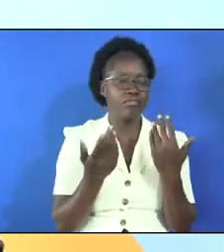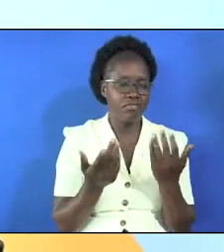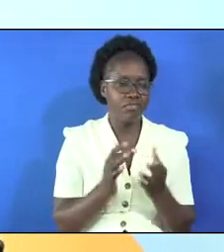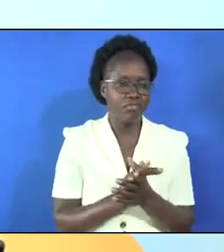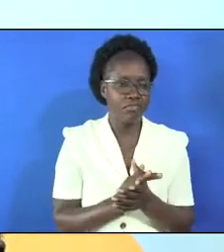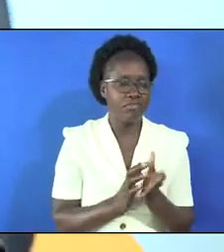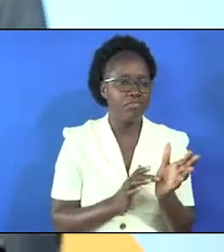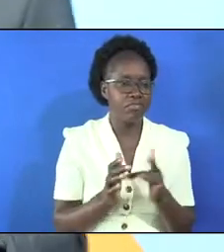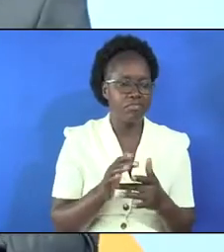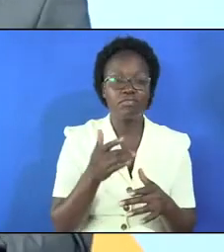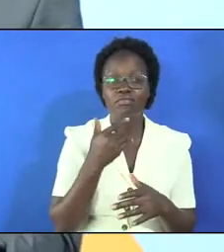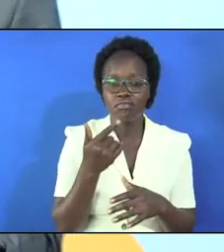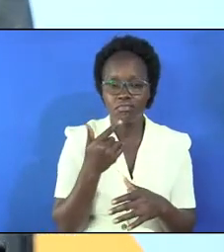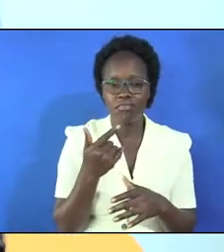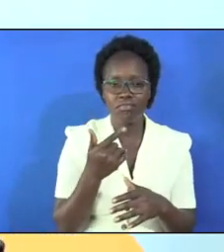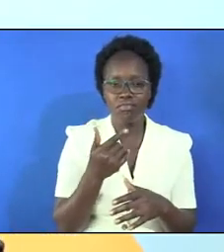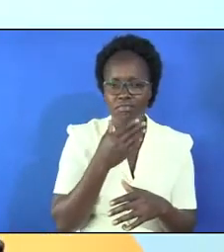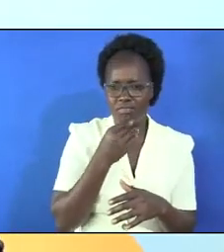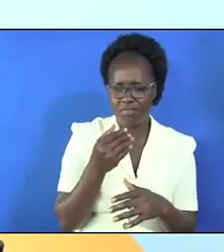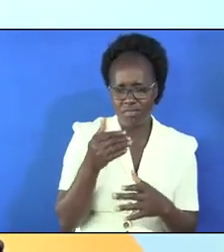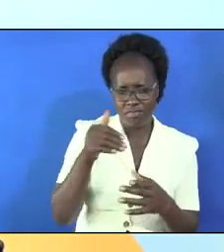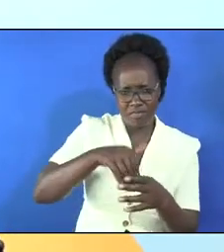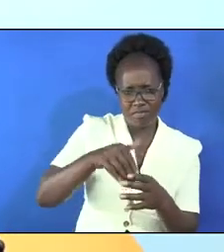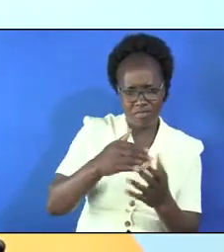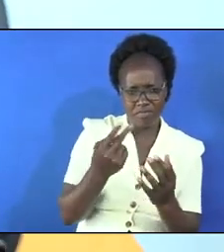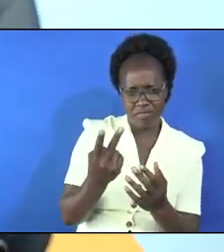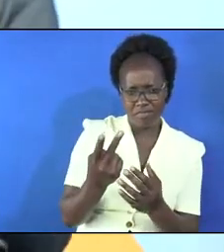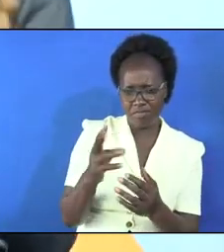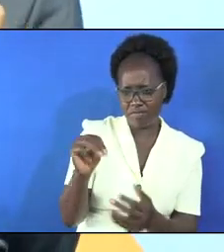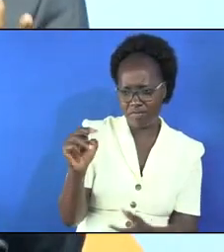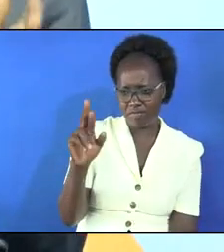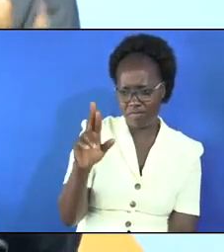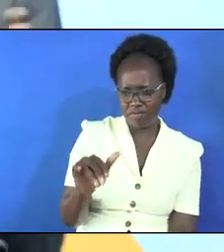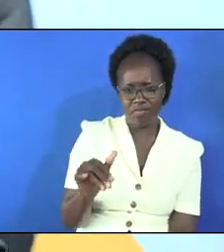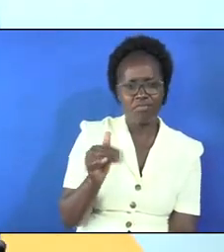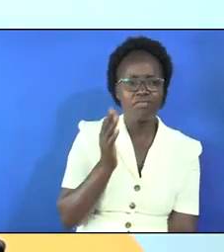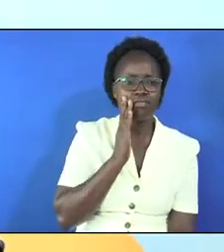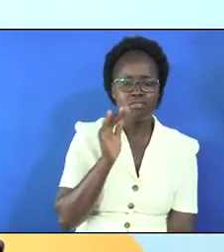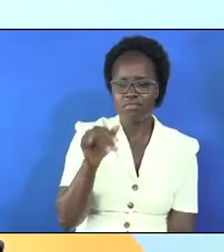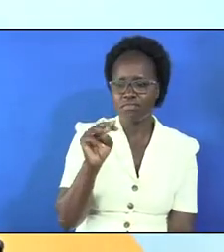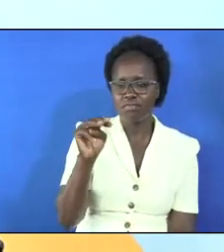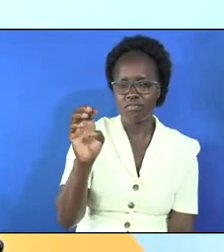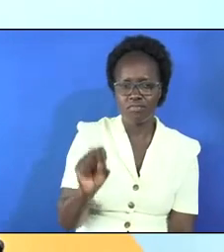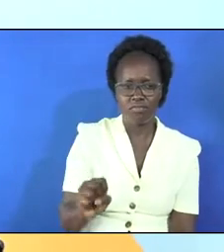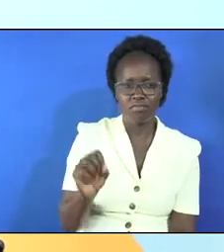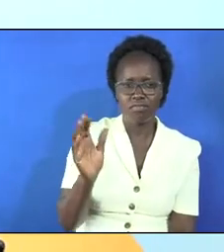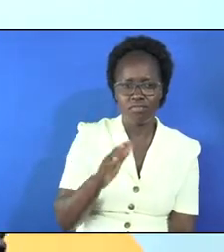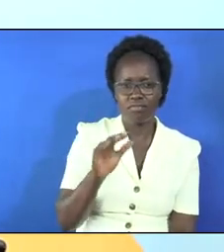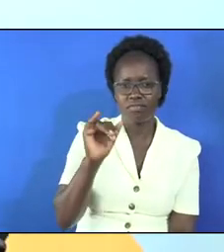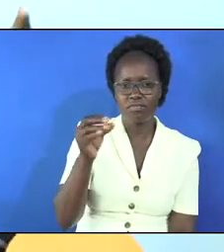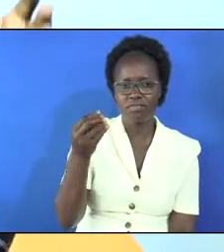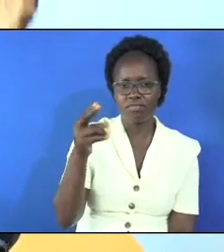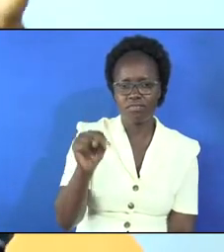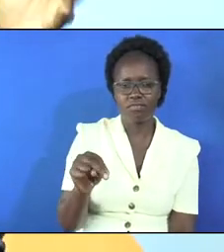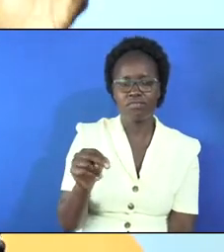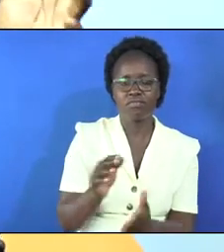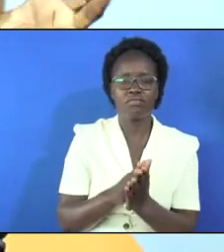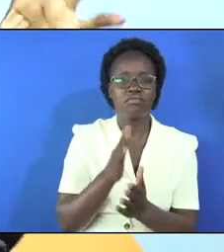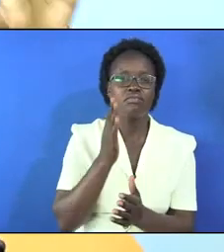tomb and the bible is saying that among the two were mary the mother of james and john and mary